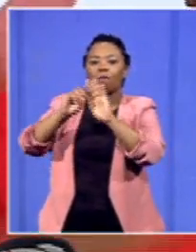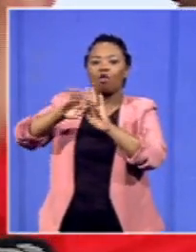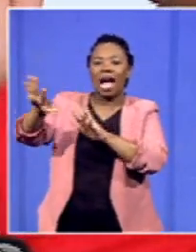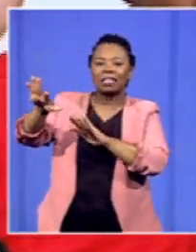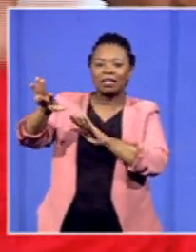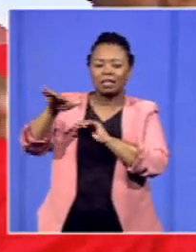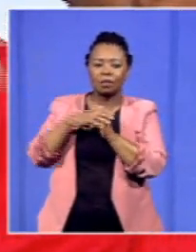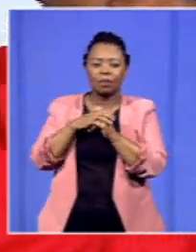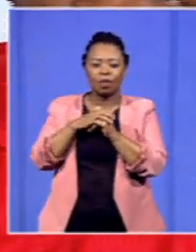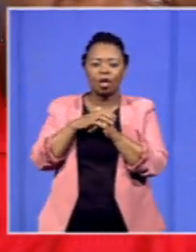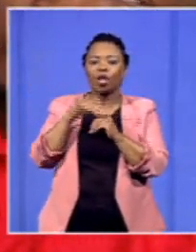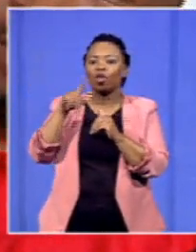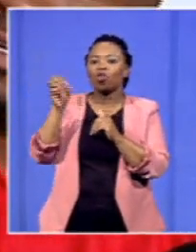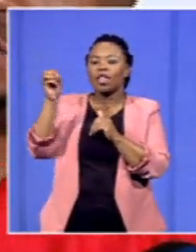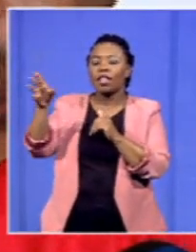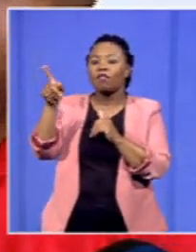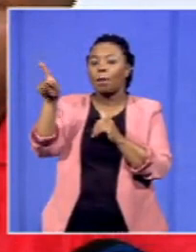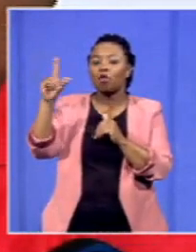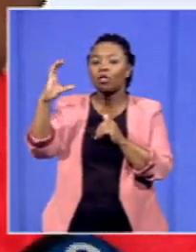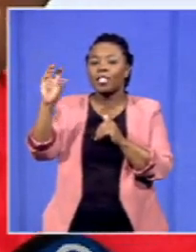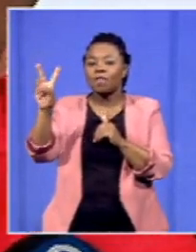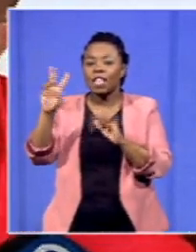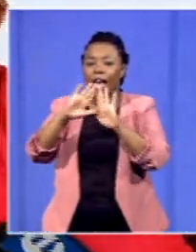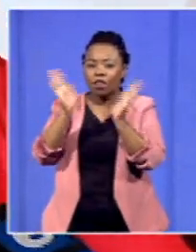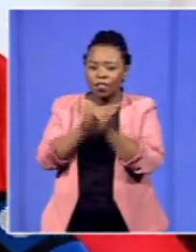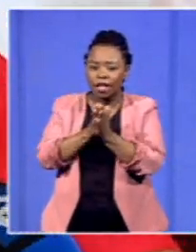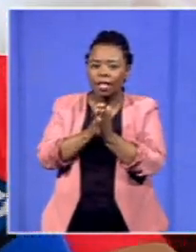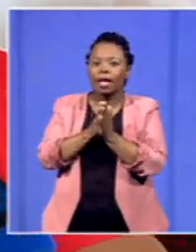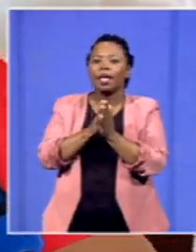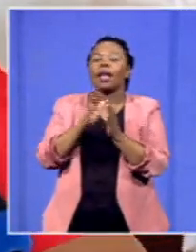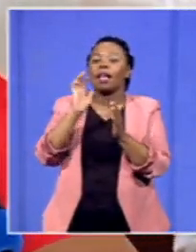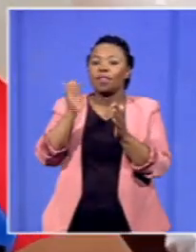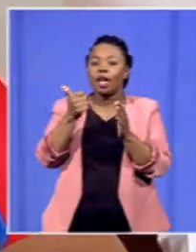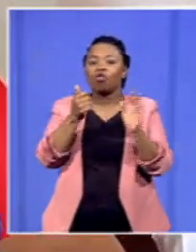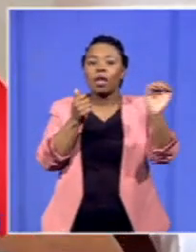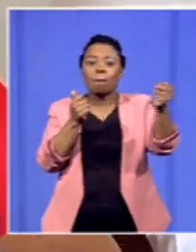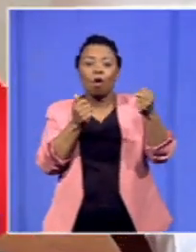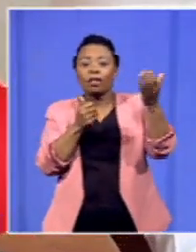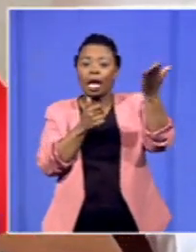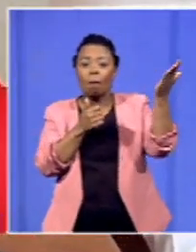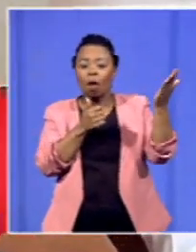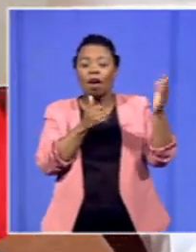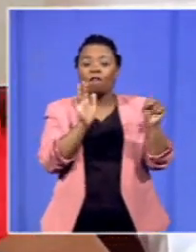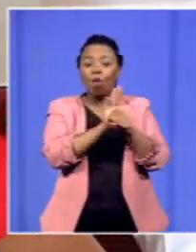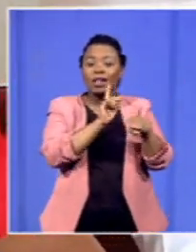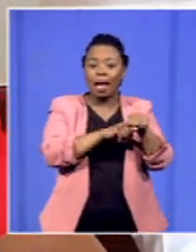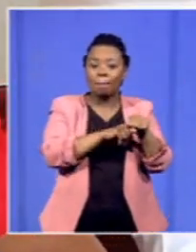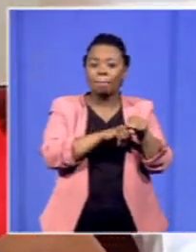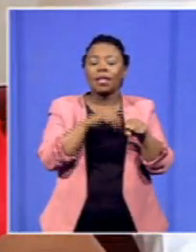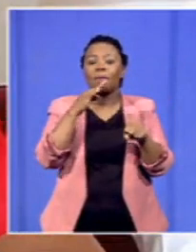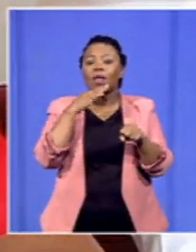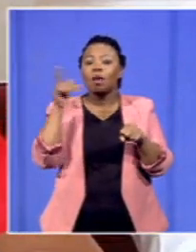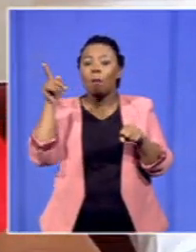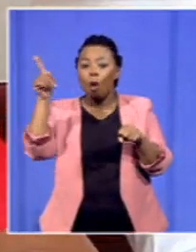you give them your CVs and everything you are employed somewhere on a full time basis they go get contracted